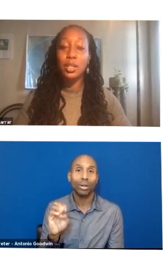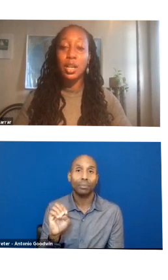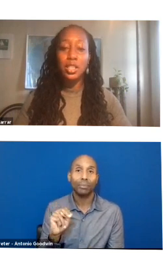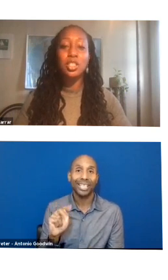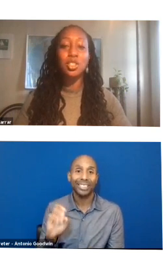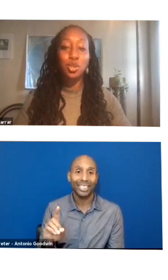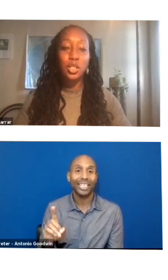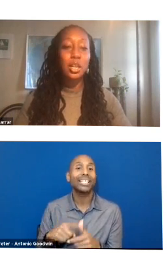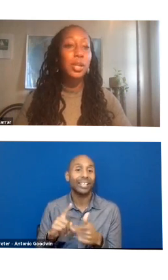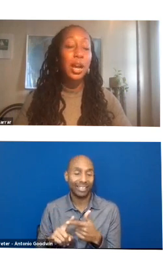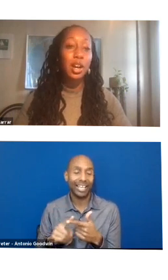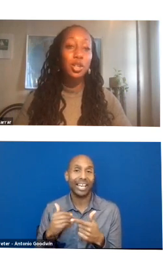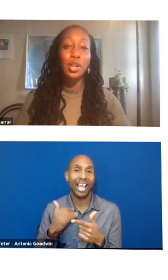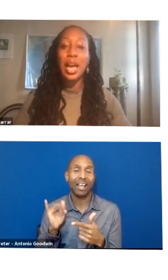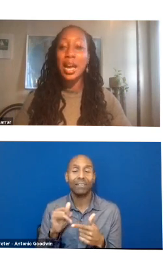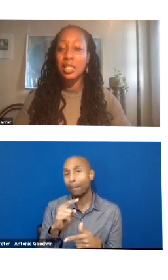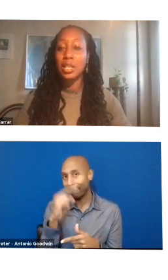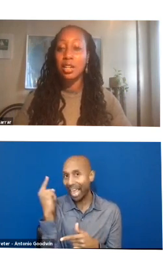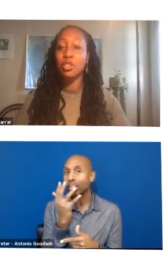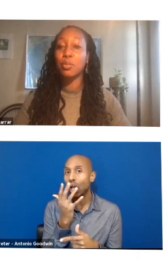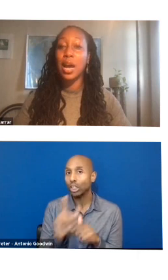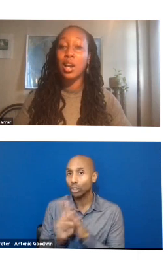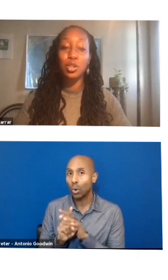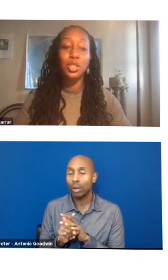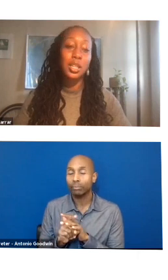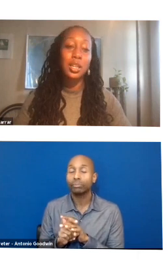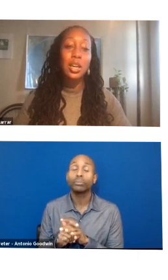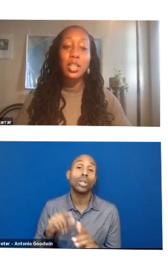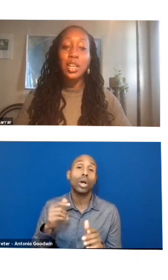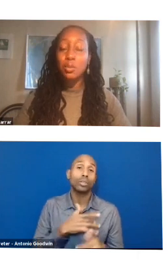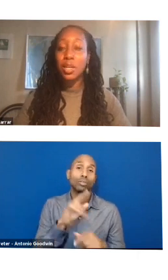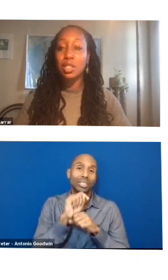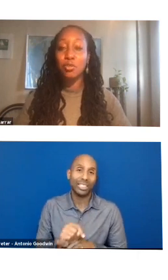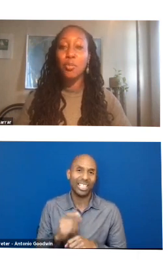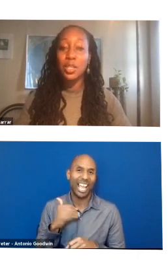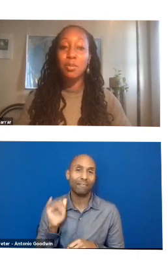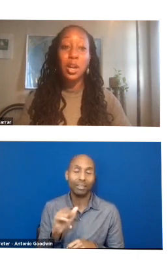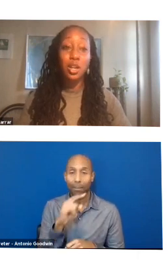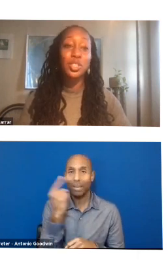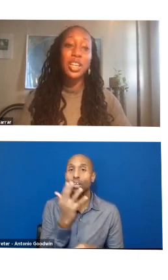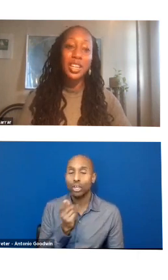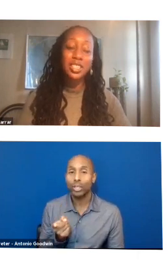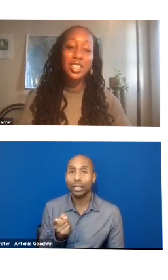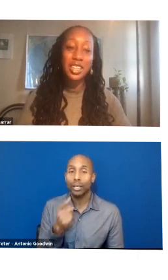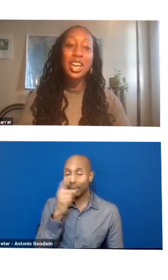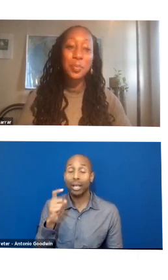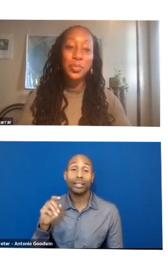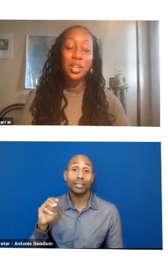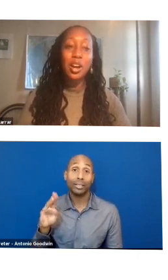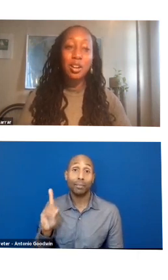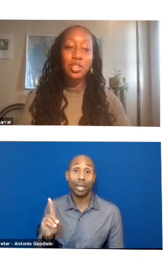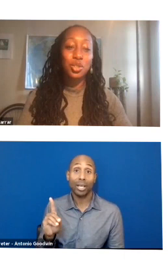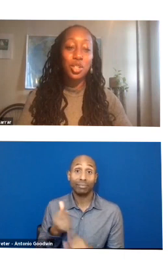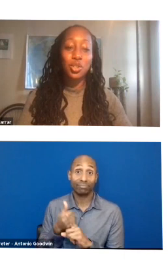traditional mud cloth is usually a black color. It has a lot of the black colors in it. And that's because this fermented mud, which again is in the